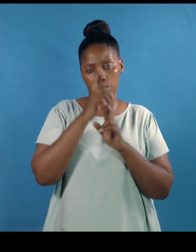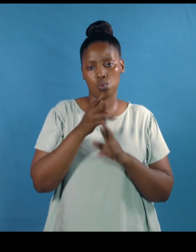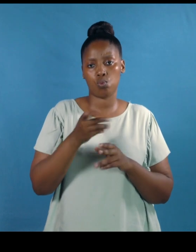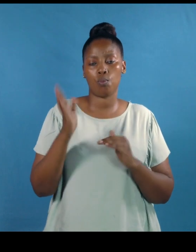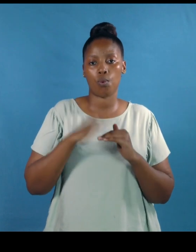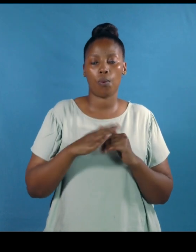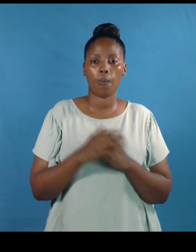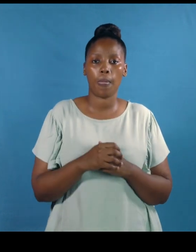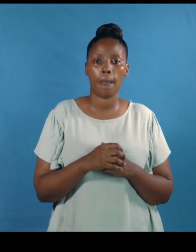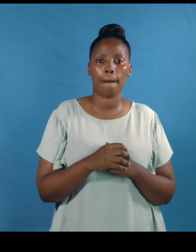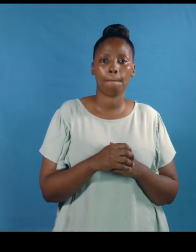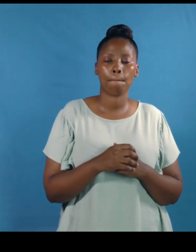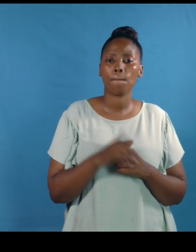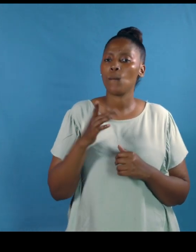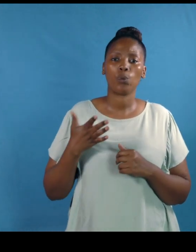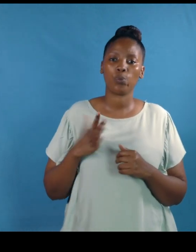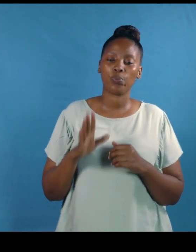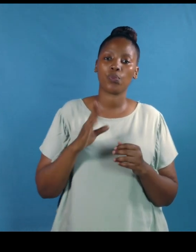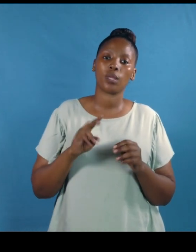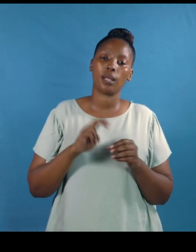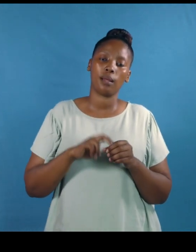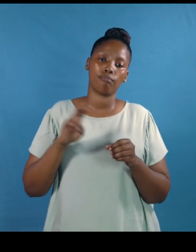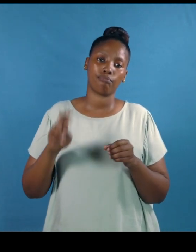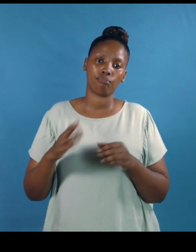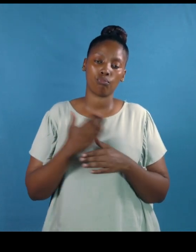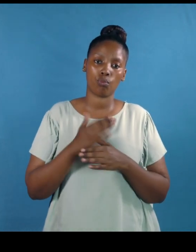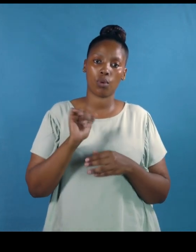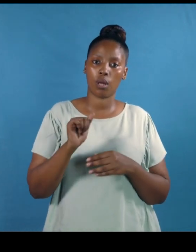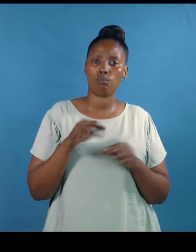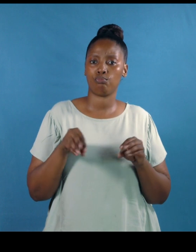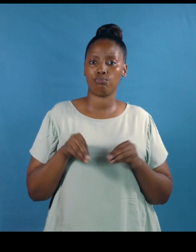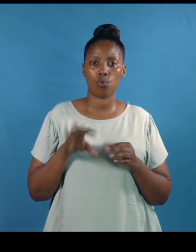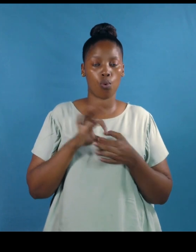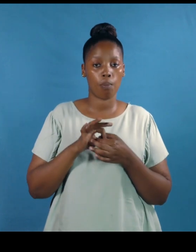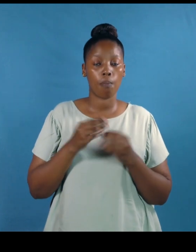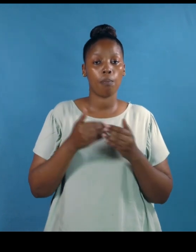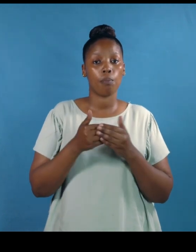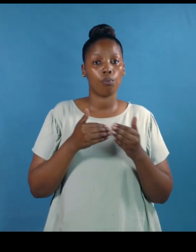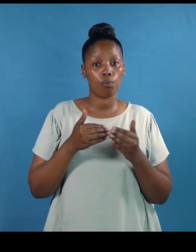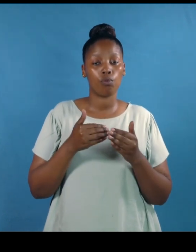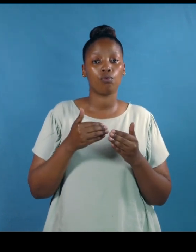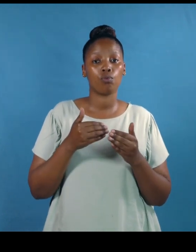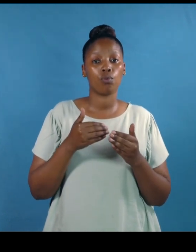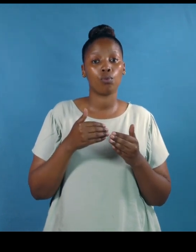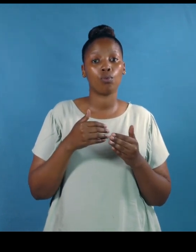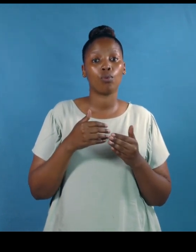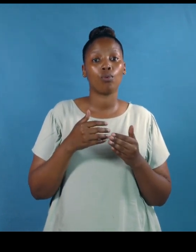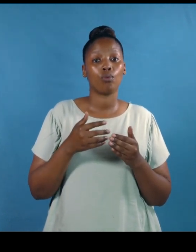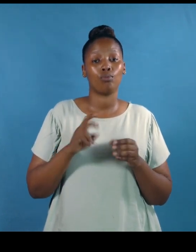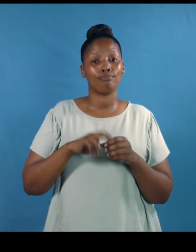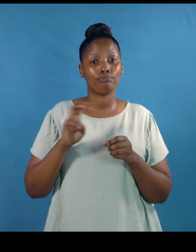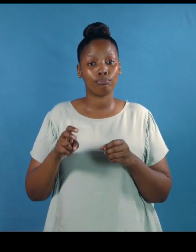you don't want to leave your job and be unemployed before finding a new job as this will put you under a lot of stress